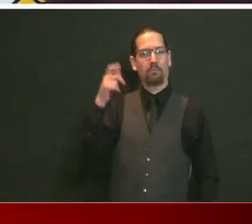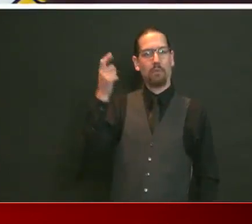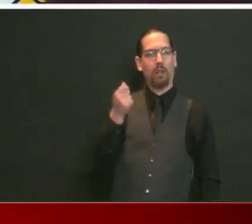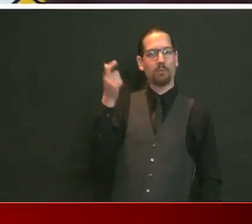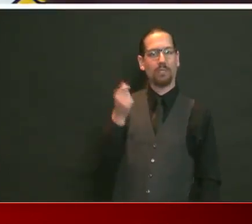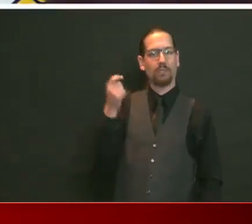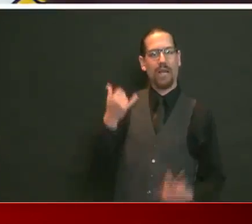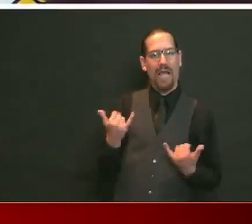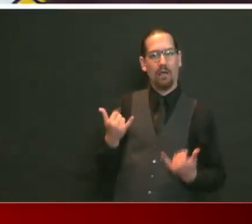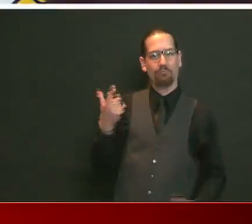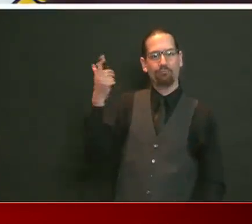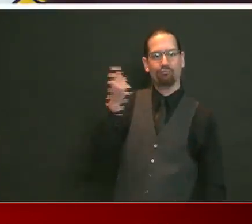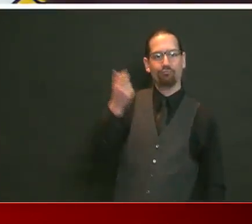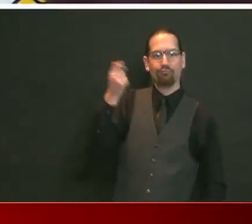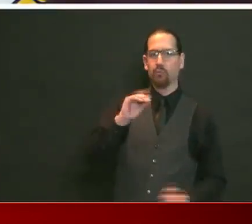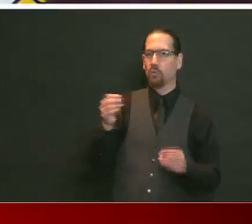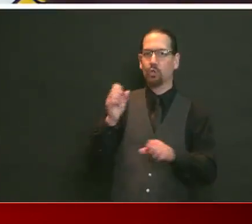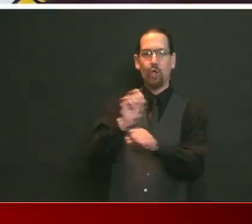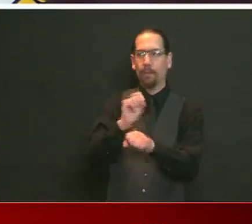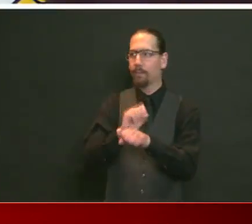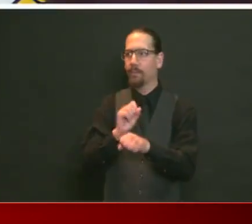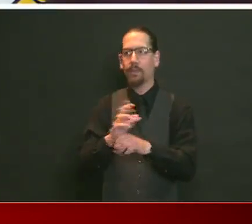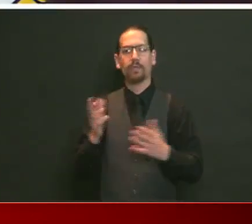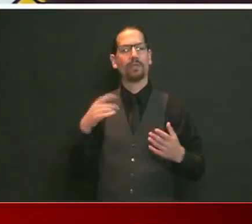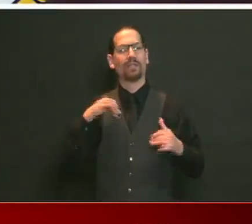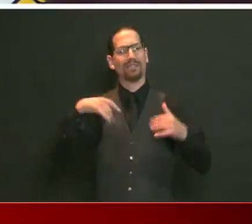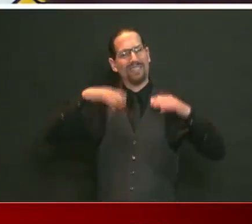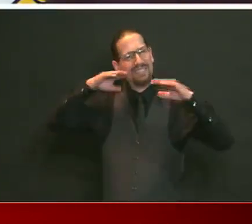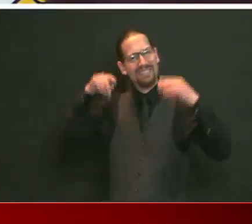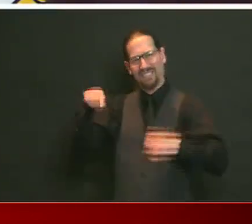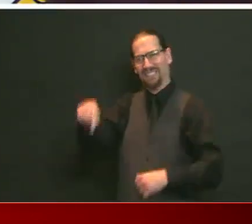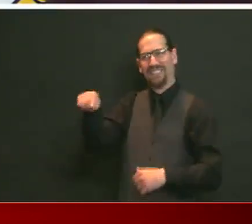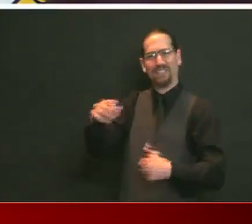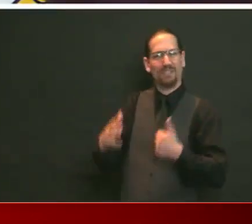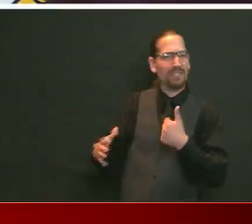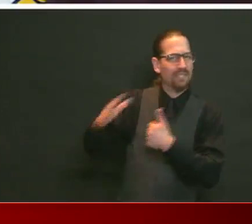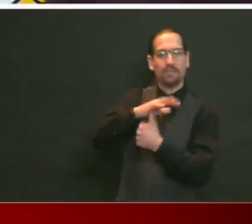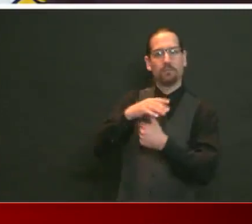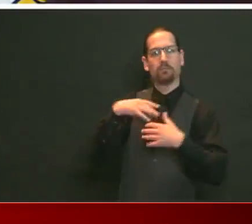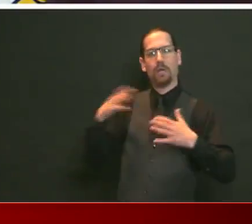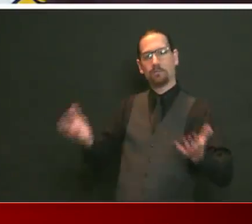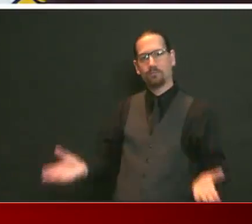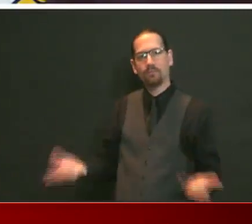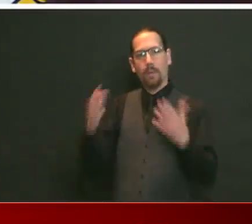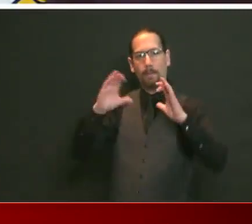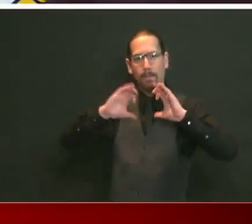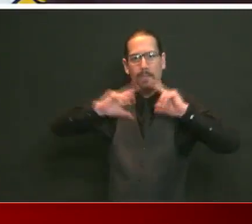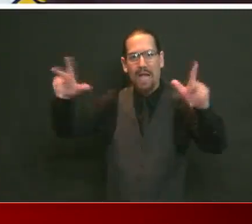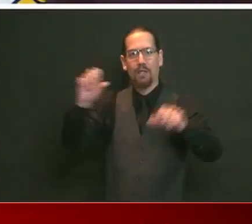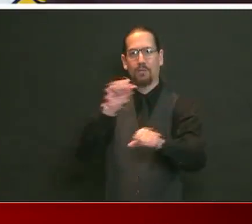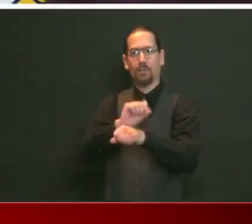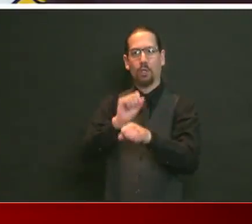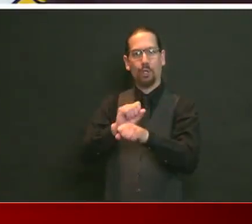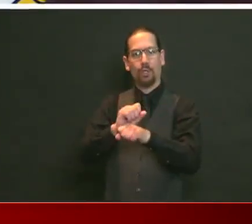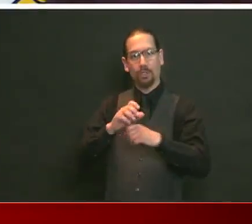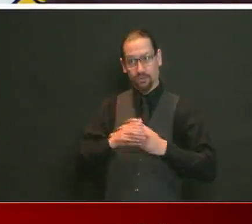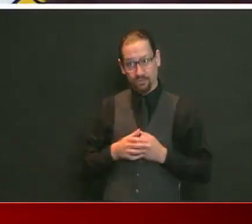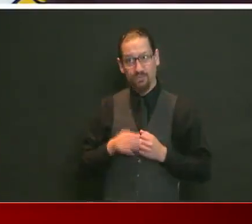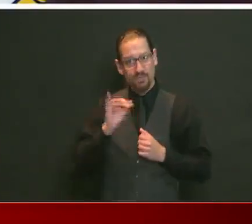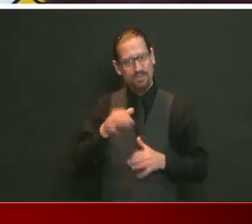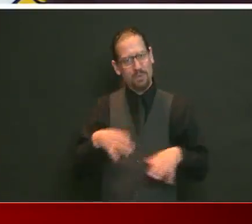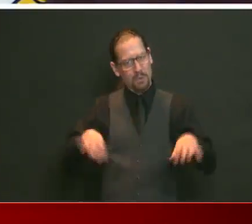said, you I kept the social gathering limit low to prioritize getting folks back to work. That's a decision.